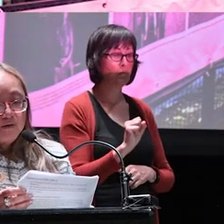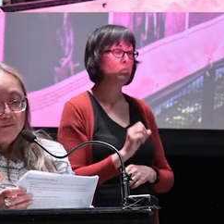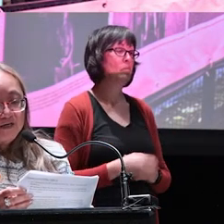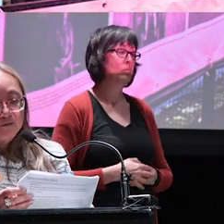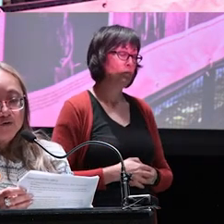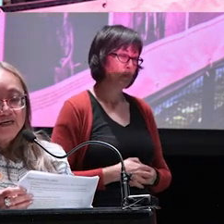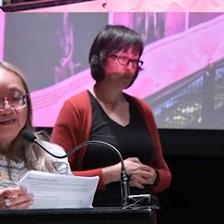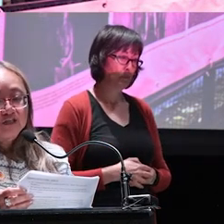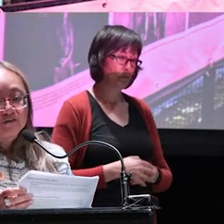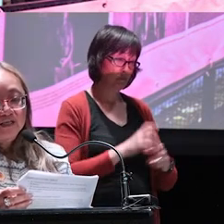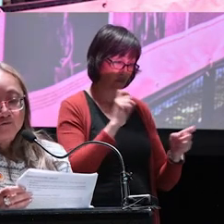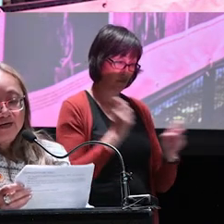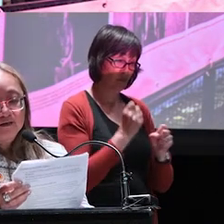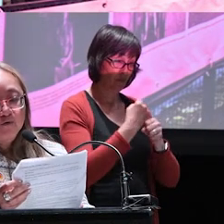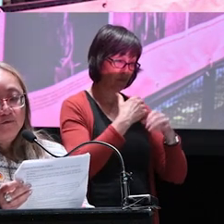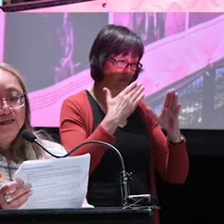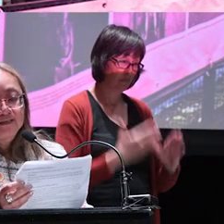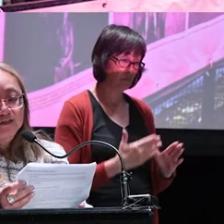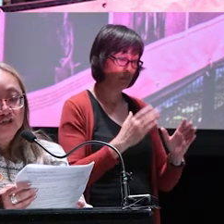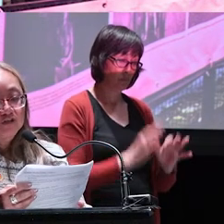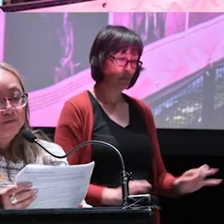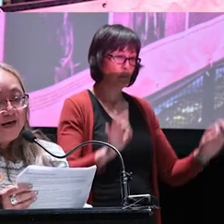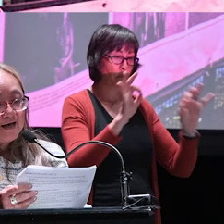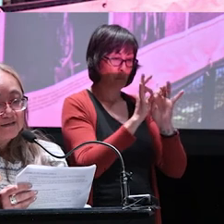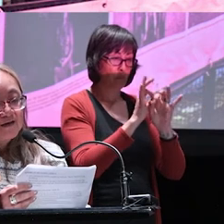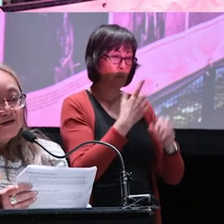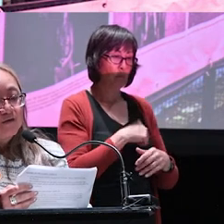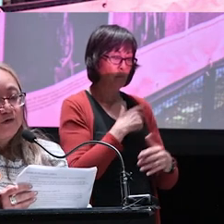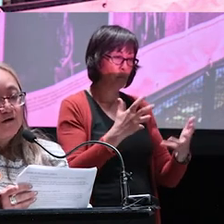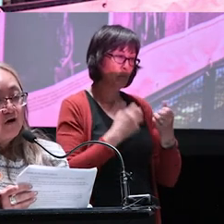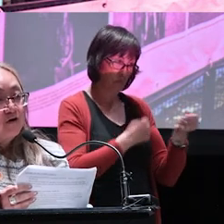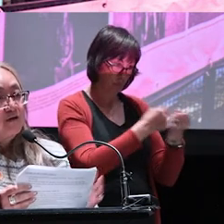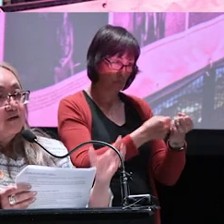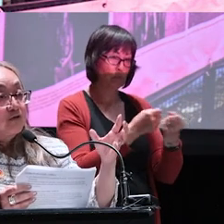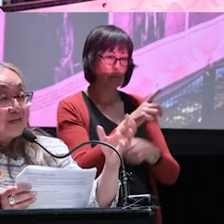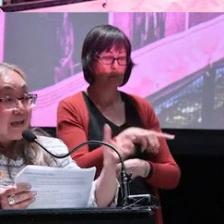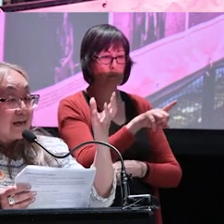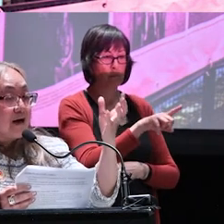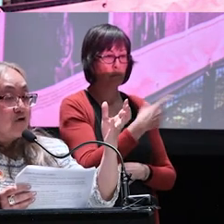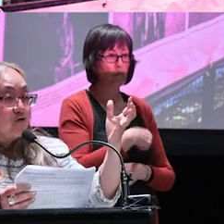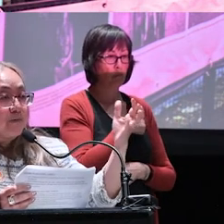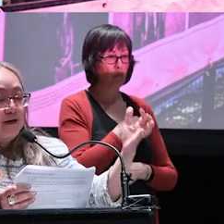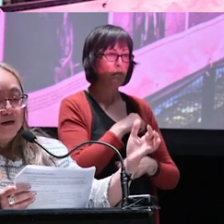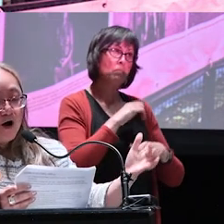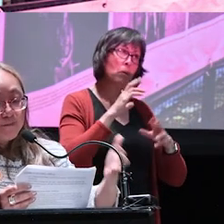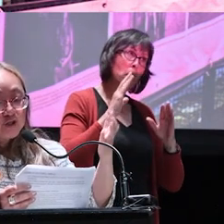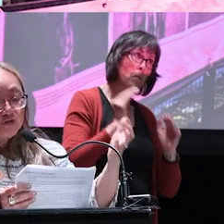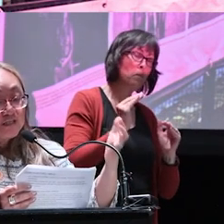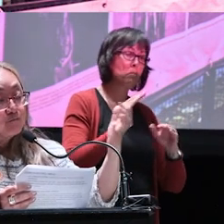By supporting initiatives like Rise Up YYC and Chinook Last, we are creating, I hope,